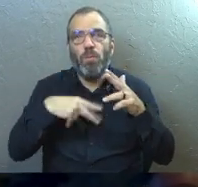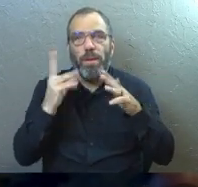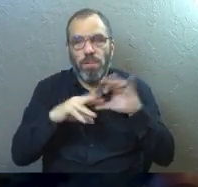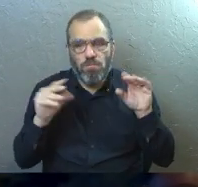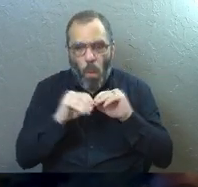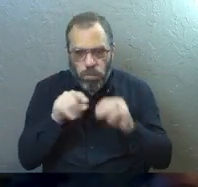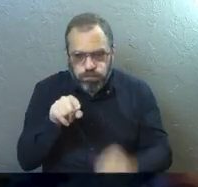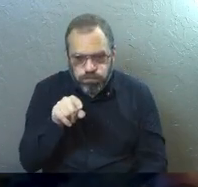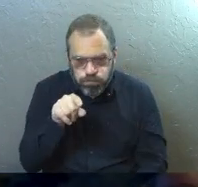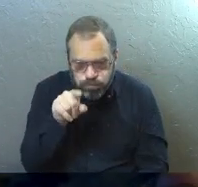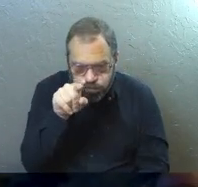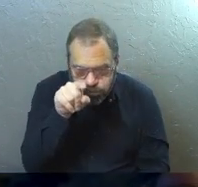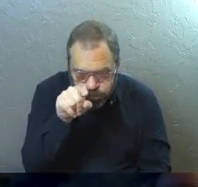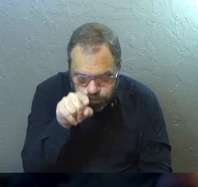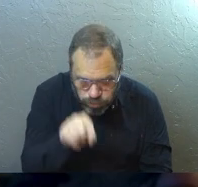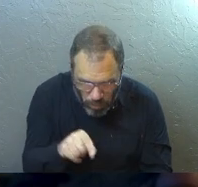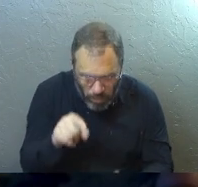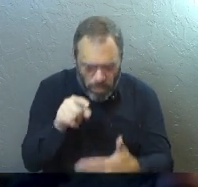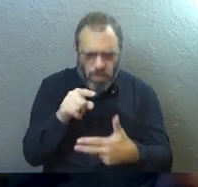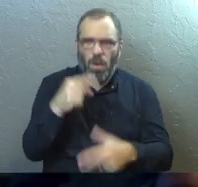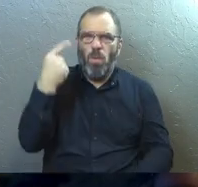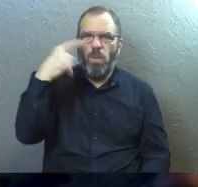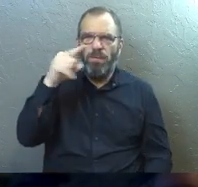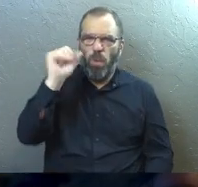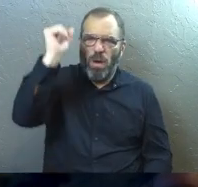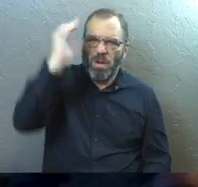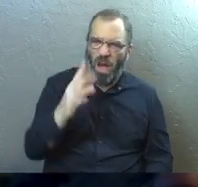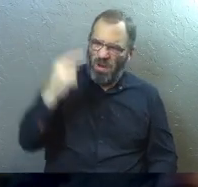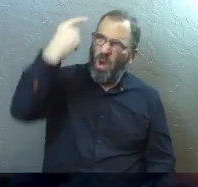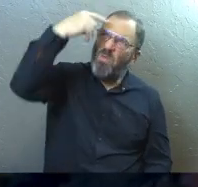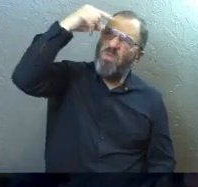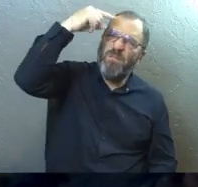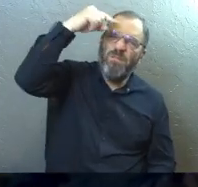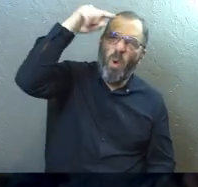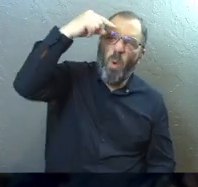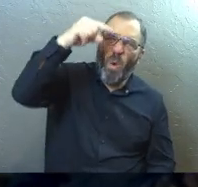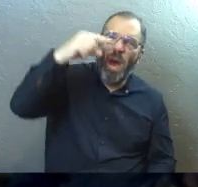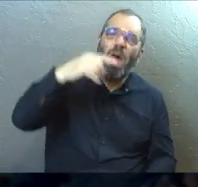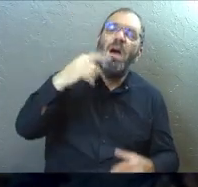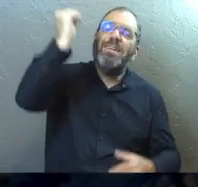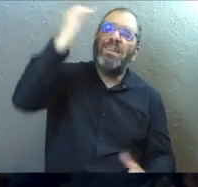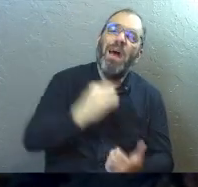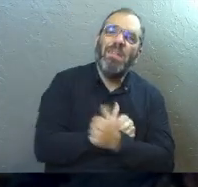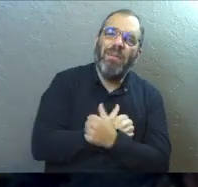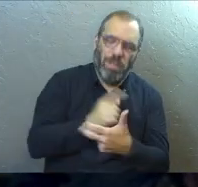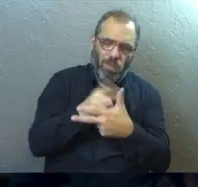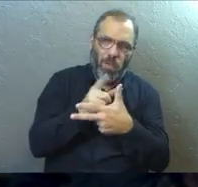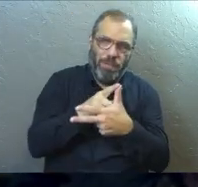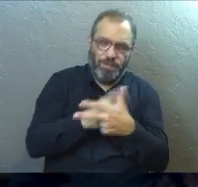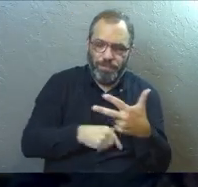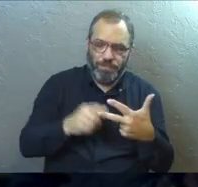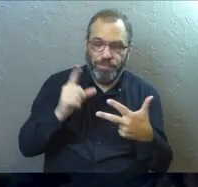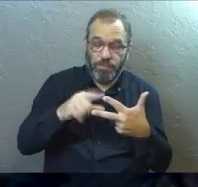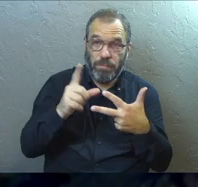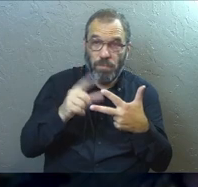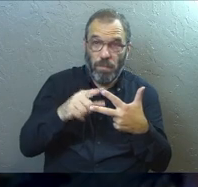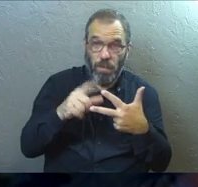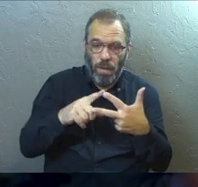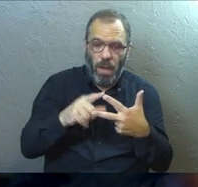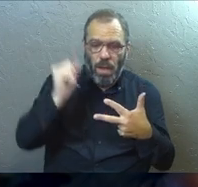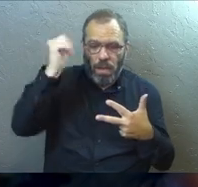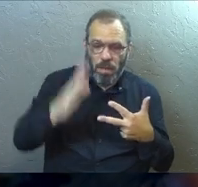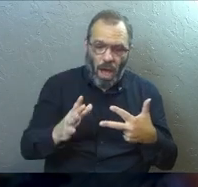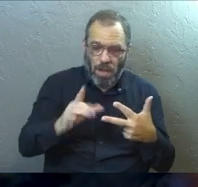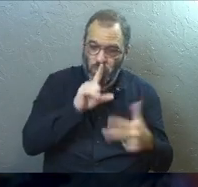you look closer. Number one, why did God do this for us? Why did Jesus save us? Because God loved us, number one. Because number two,